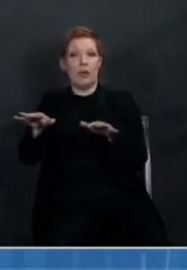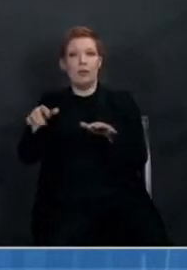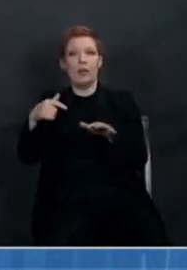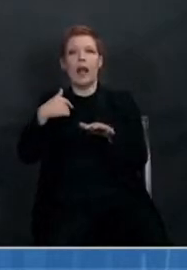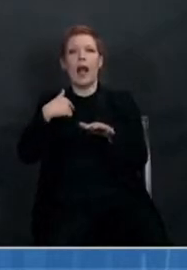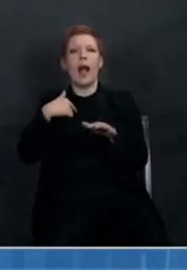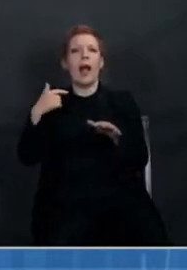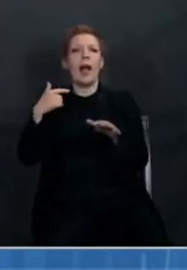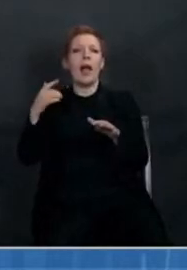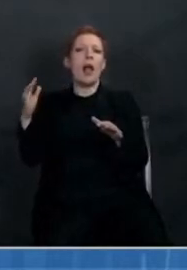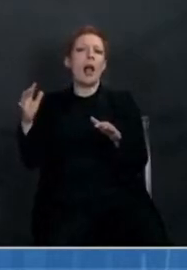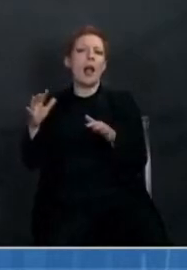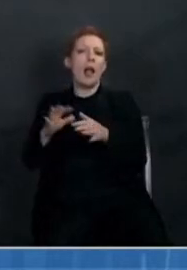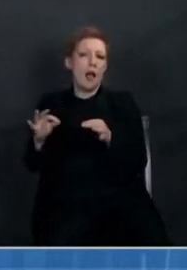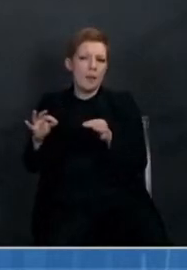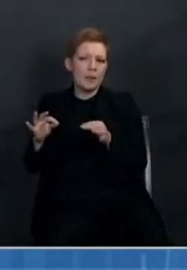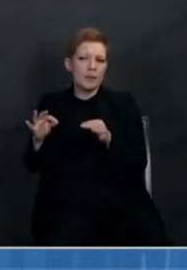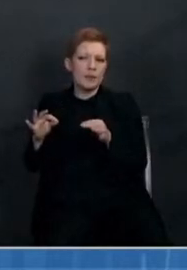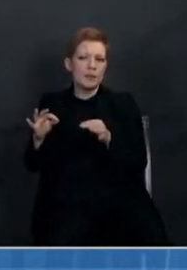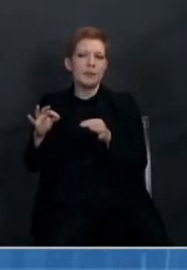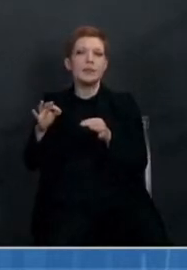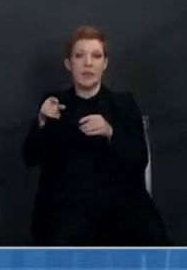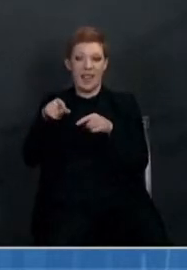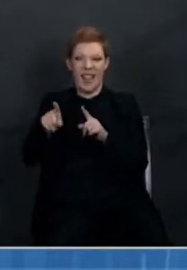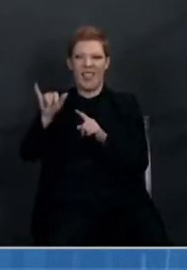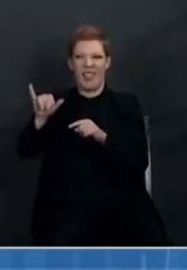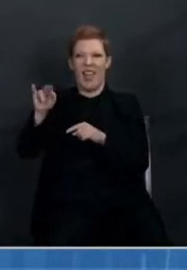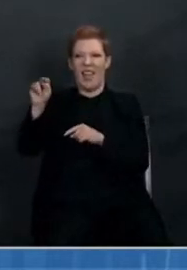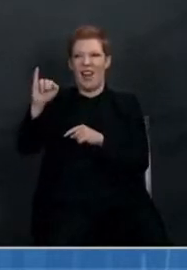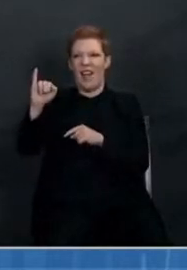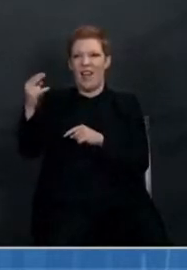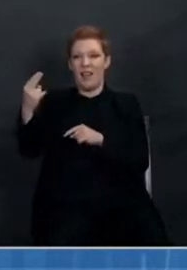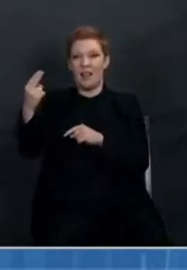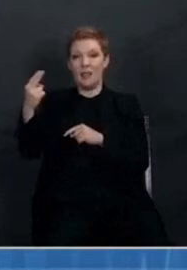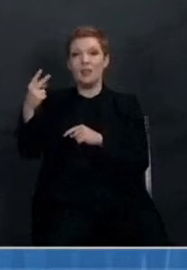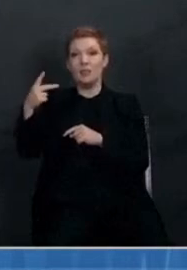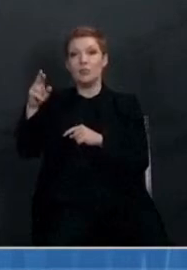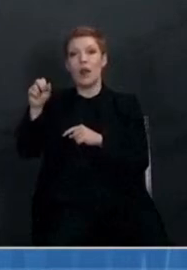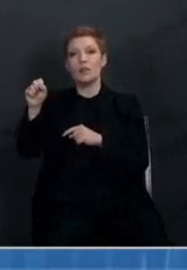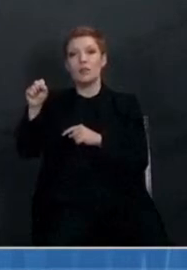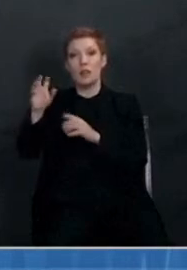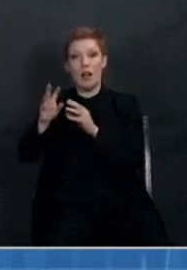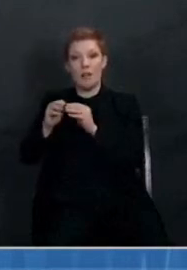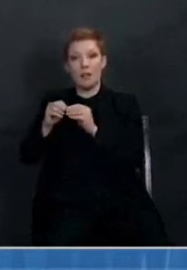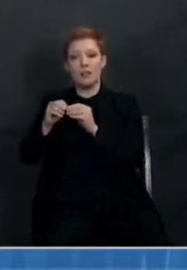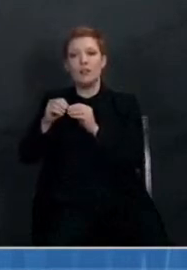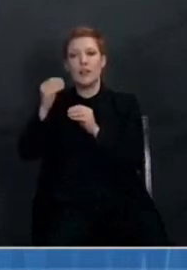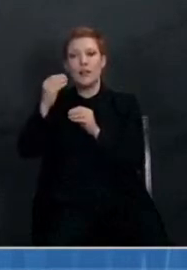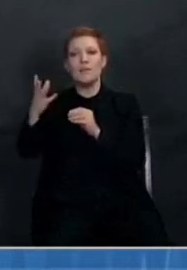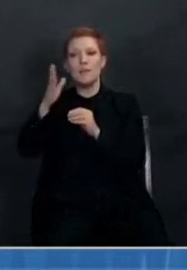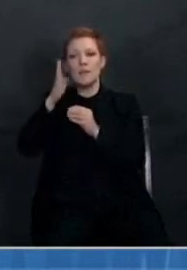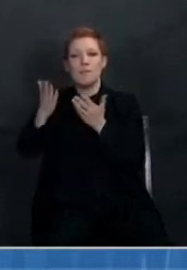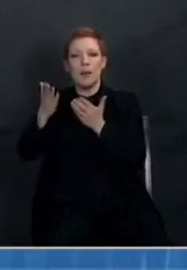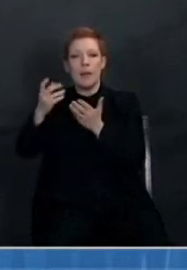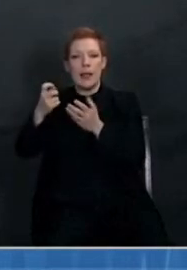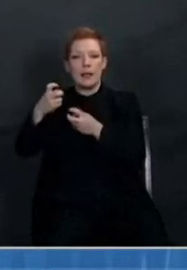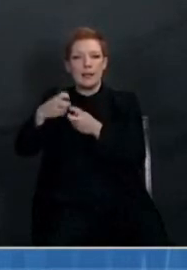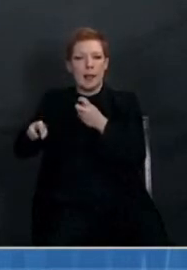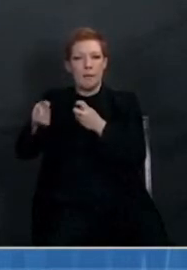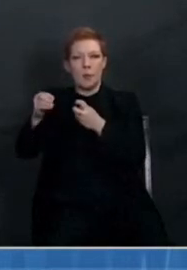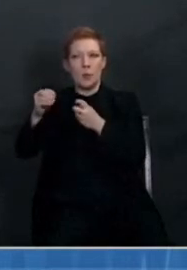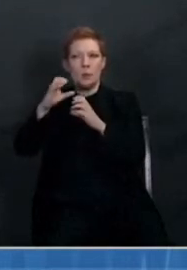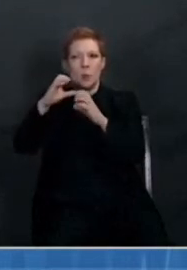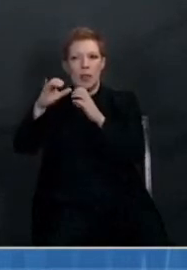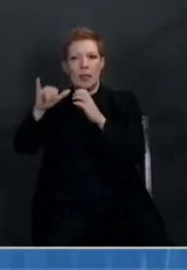comment at the at the conference, at the NIH, press conference, that this would likely be a messaging challenge when people just think